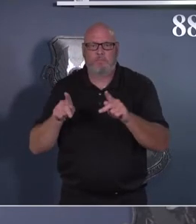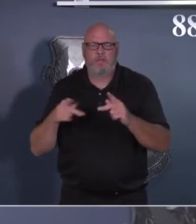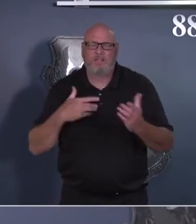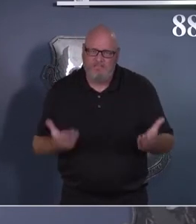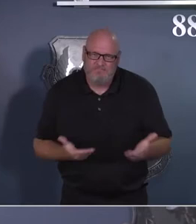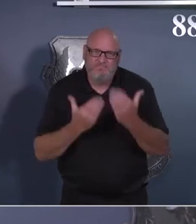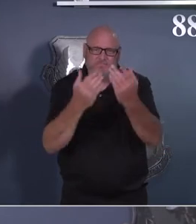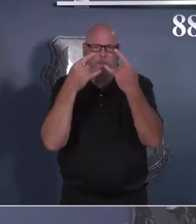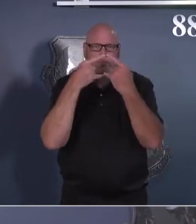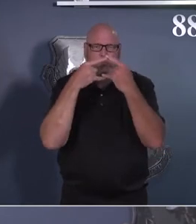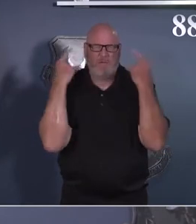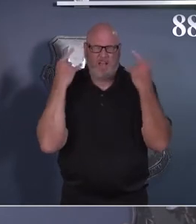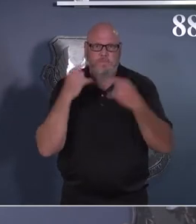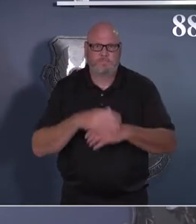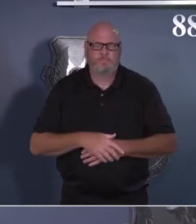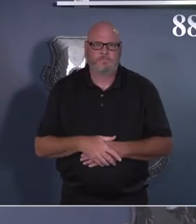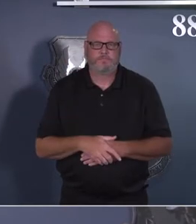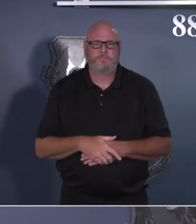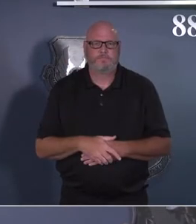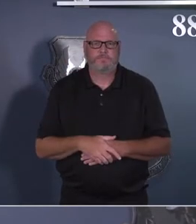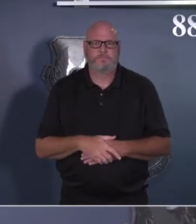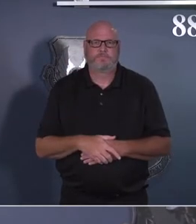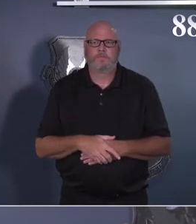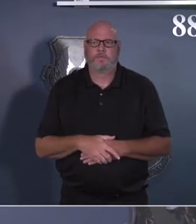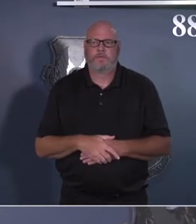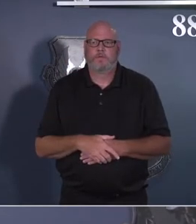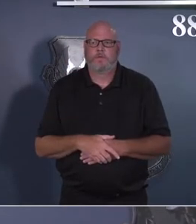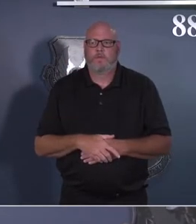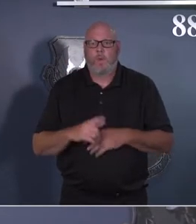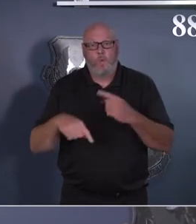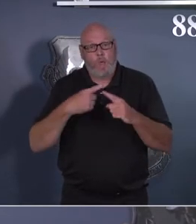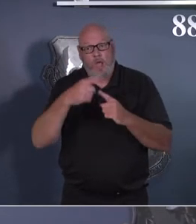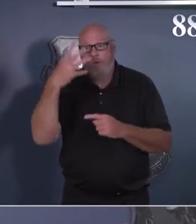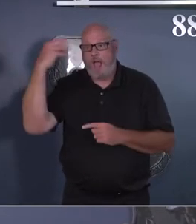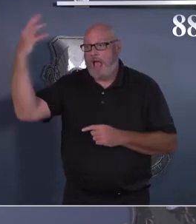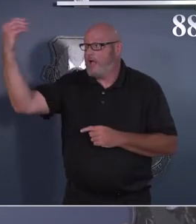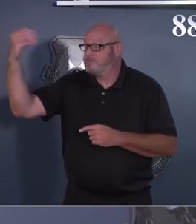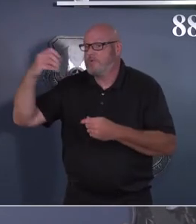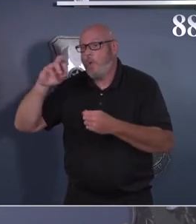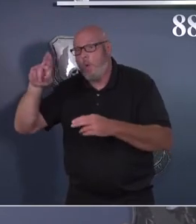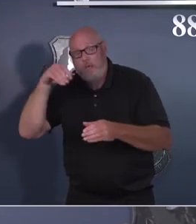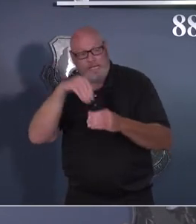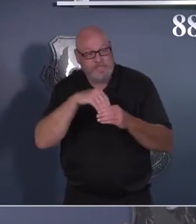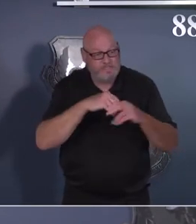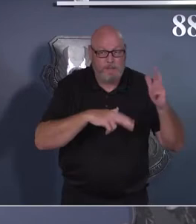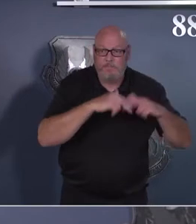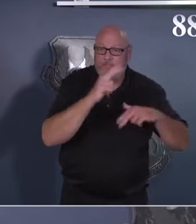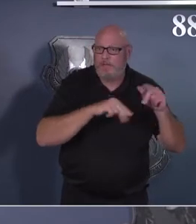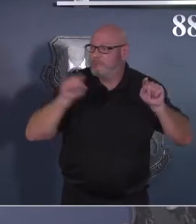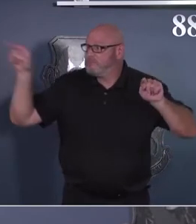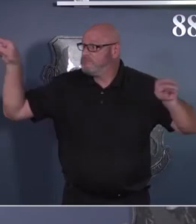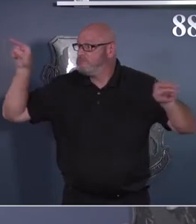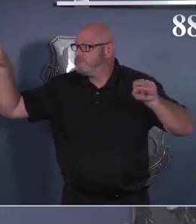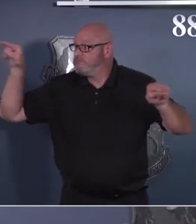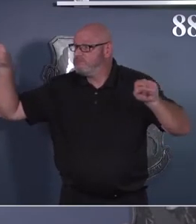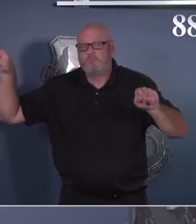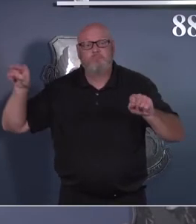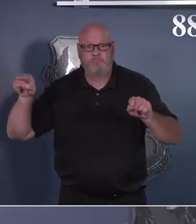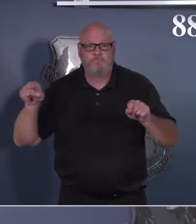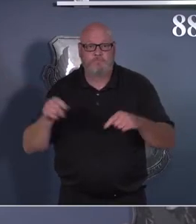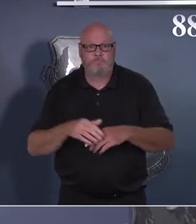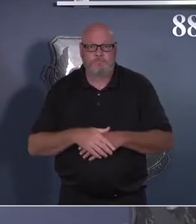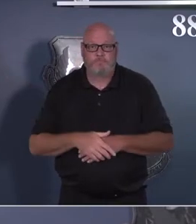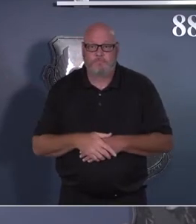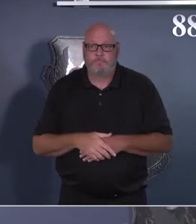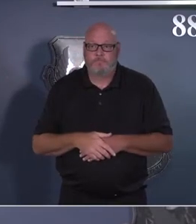outdoor activities. So there's a difference between outdoor and indoor activities. The other thing that we're not changing, and we're leaving